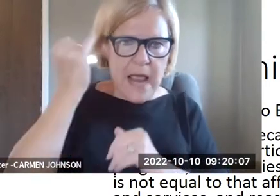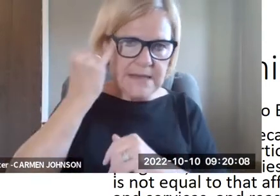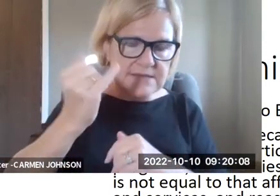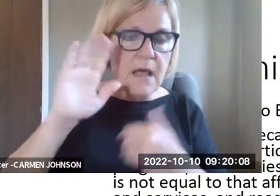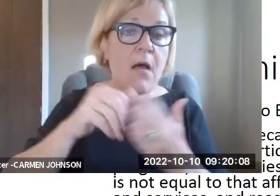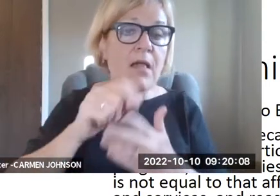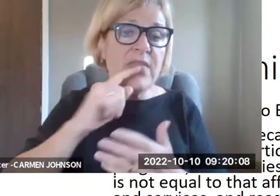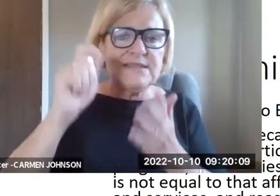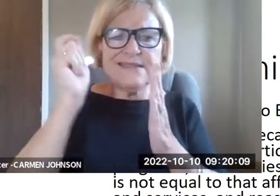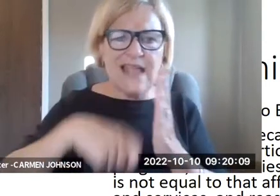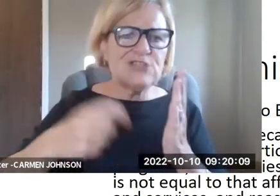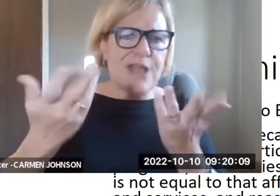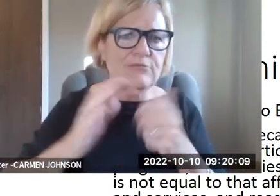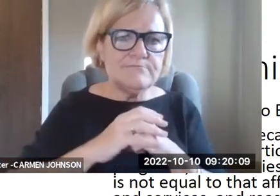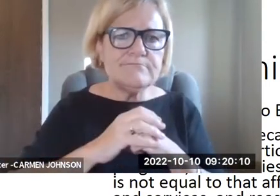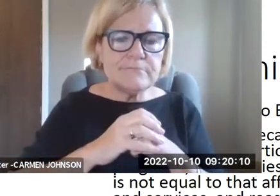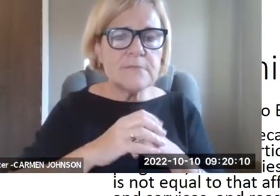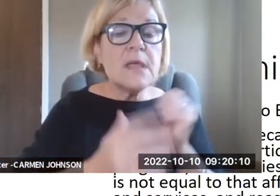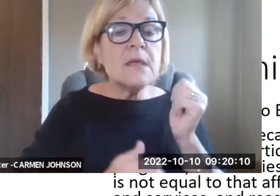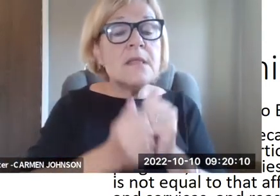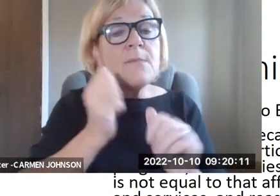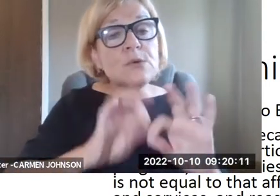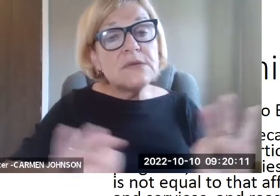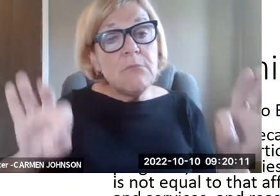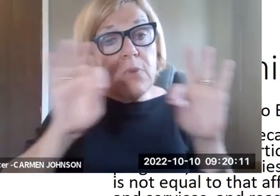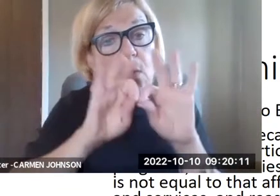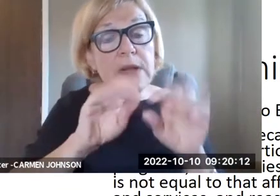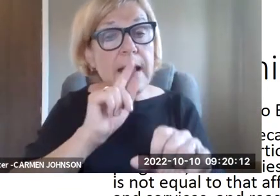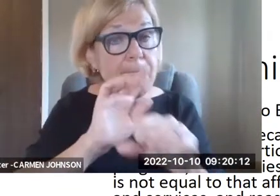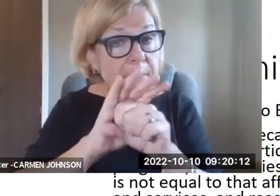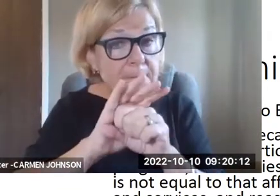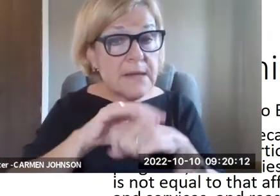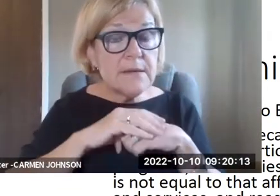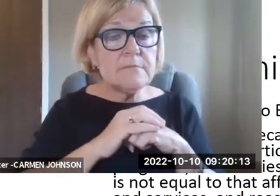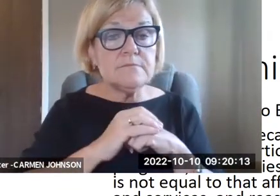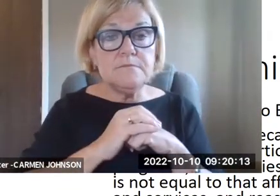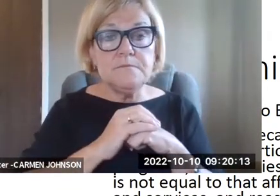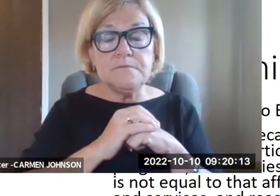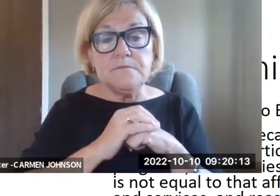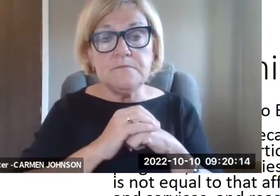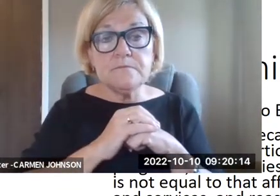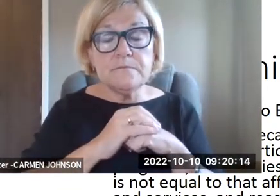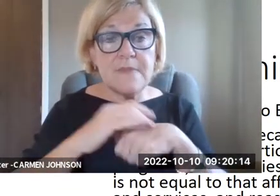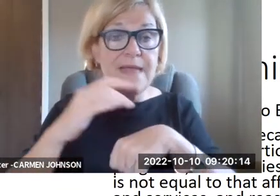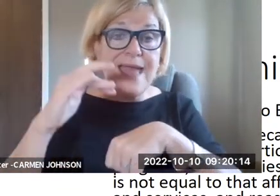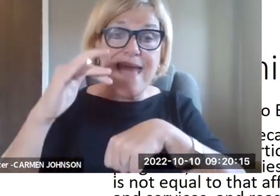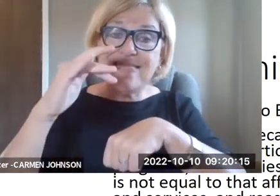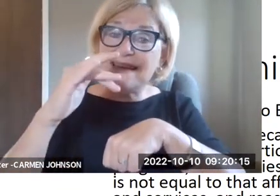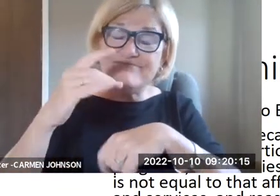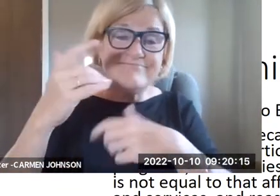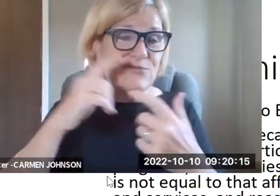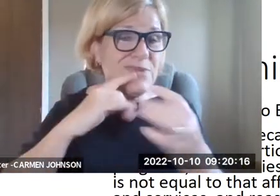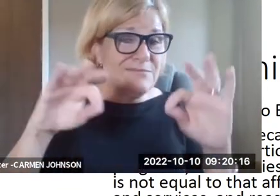needs, um, uh, serving due process and First Amendment, um, ideas, all of which is sketched out. The most